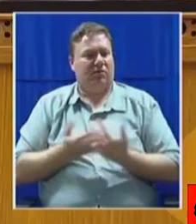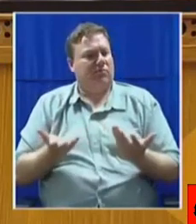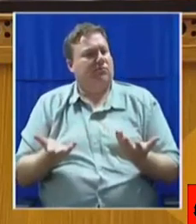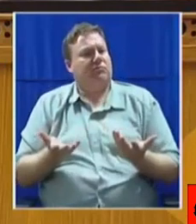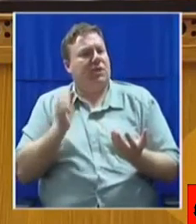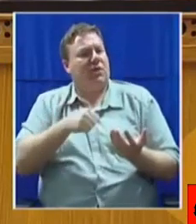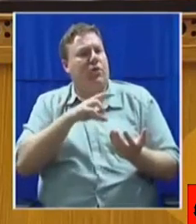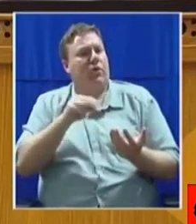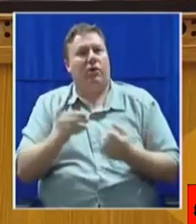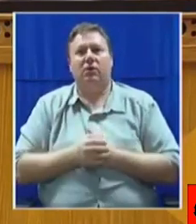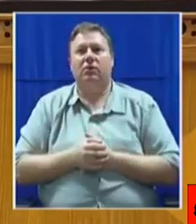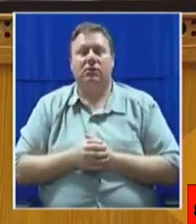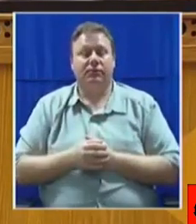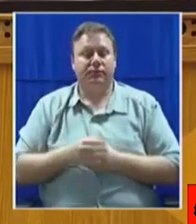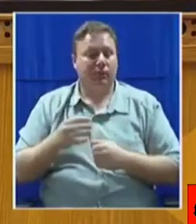Mr. President,